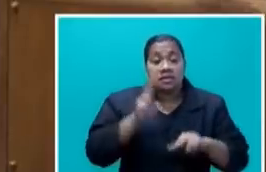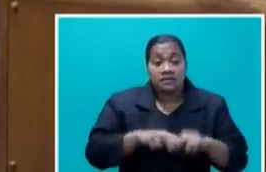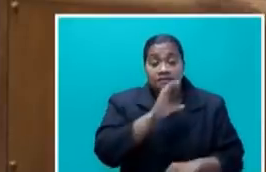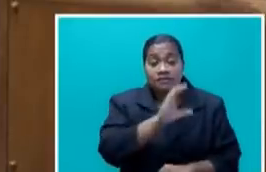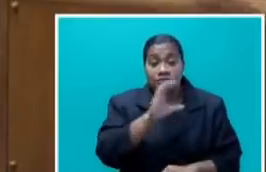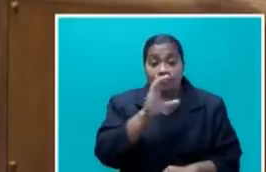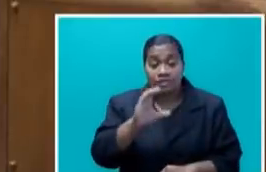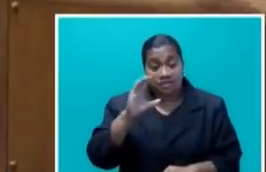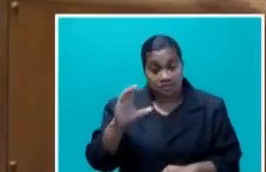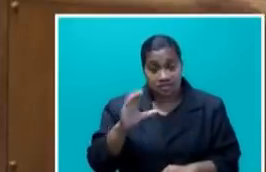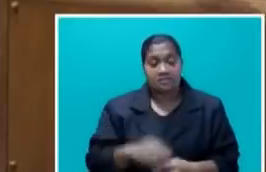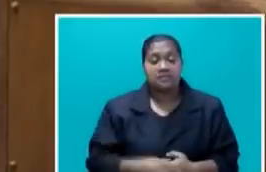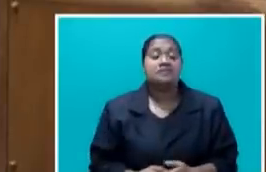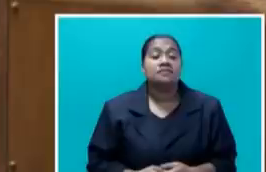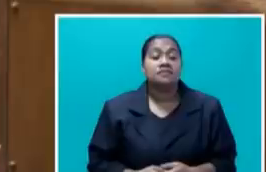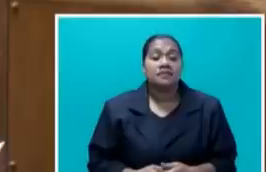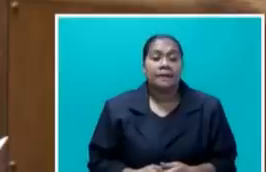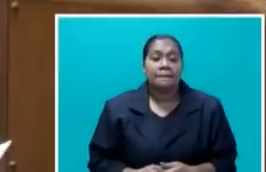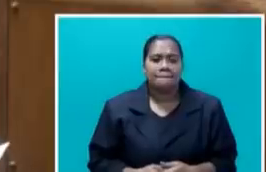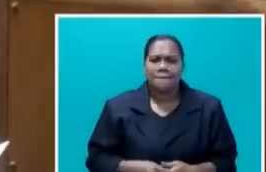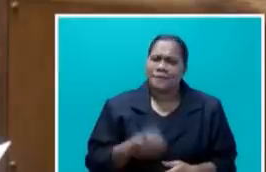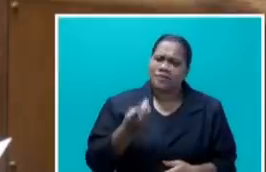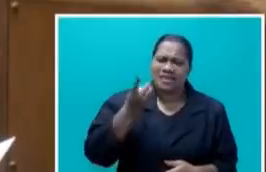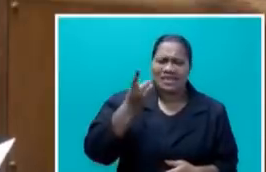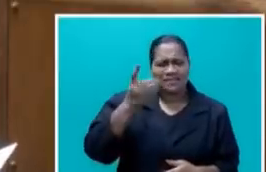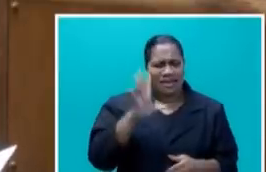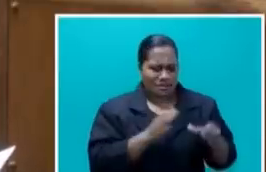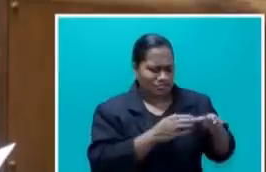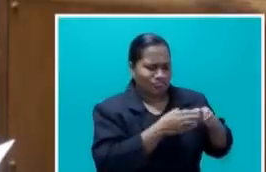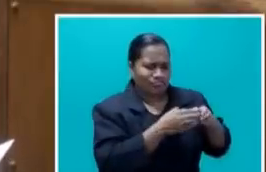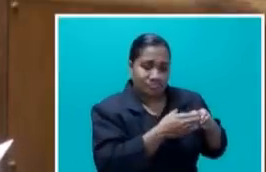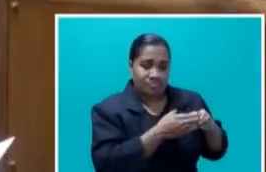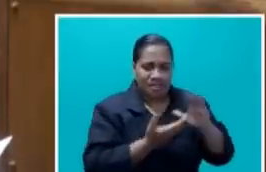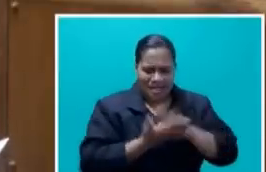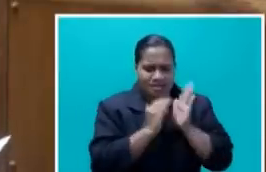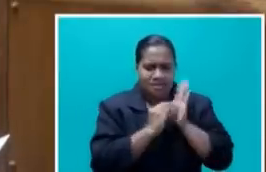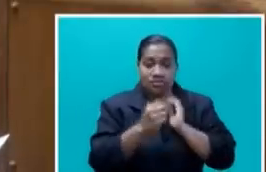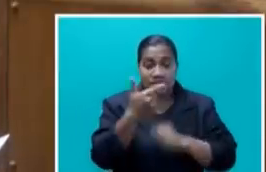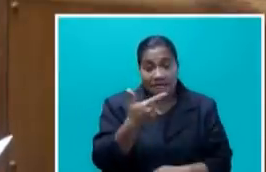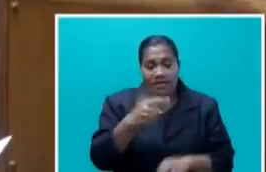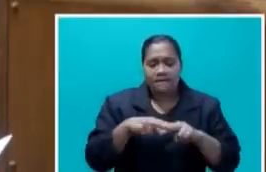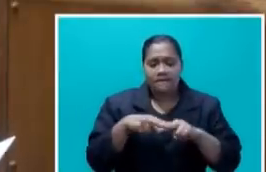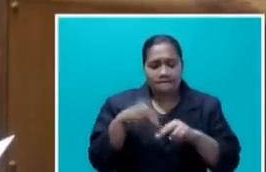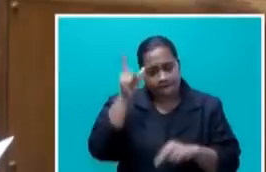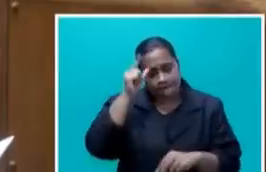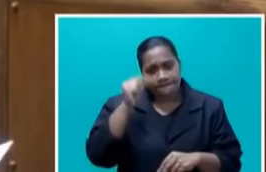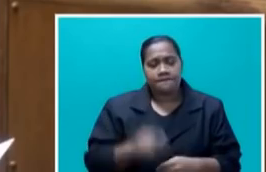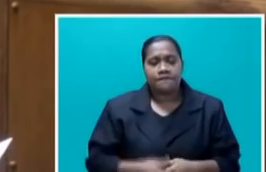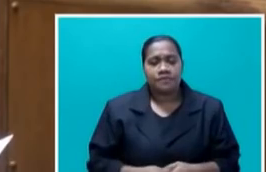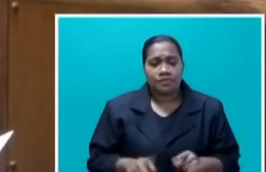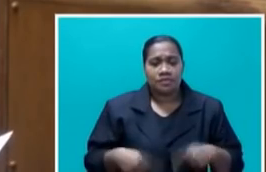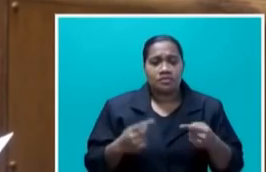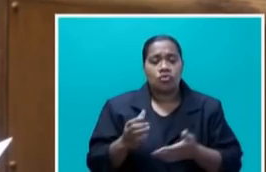Speaker, is an independent statutory body established under Section 7. of the Fijian Competition and Consumer Commission